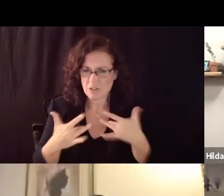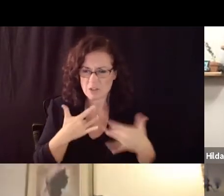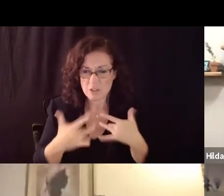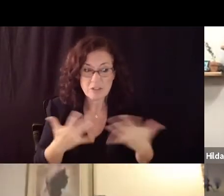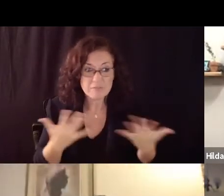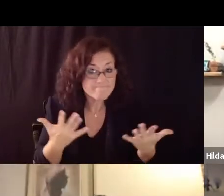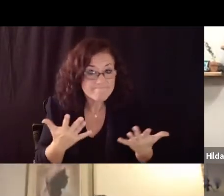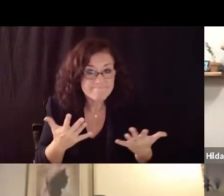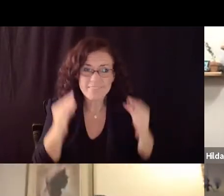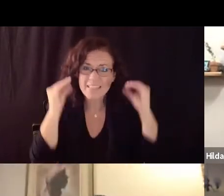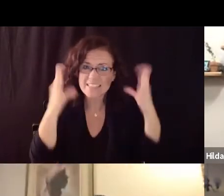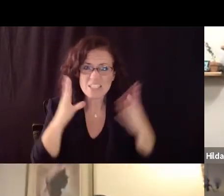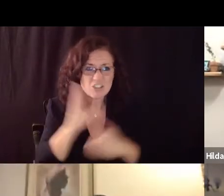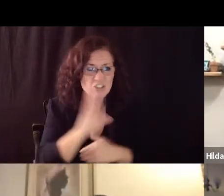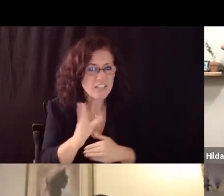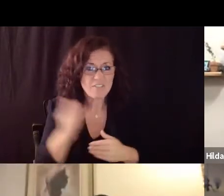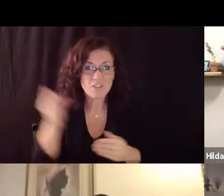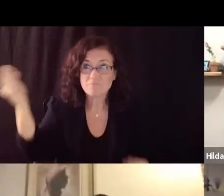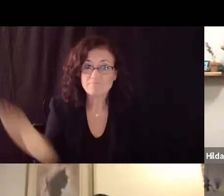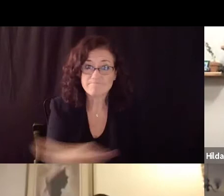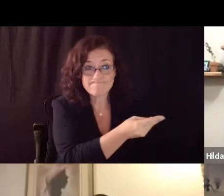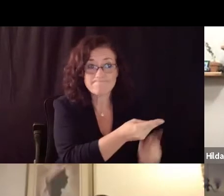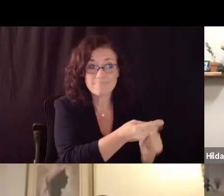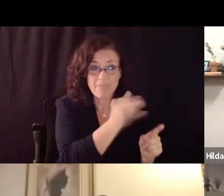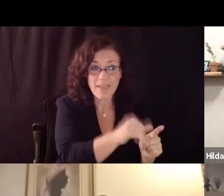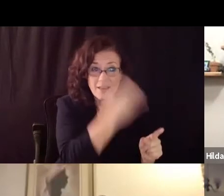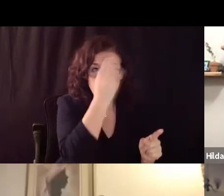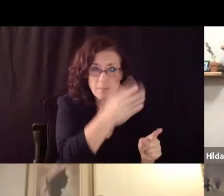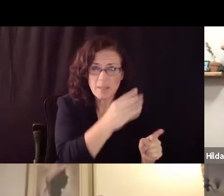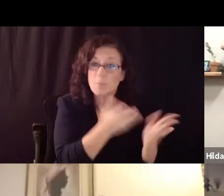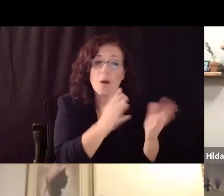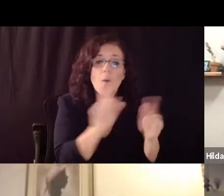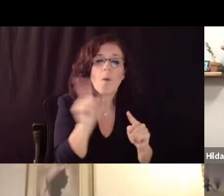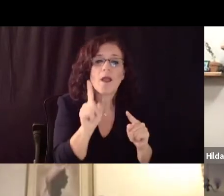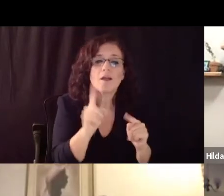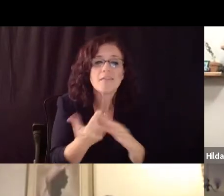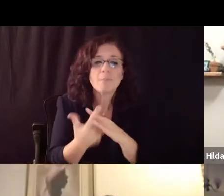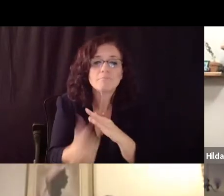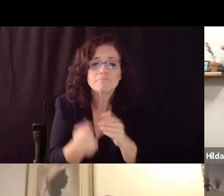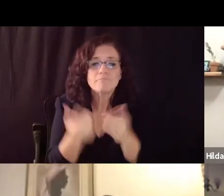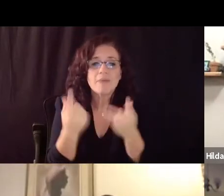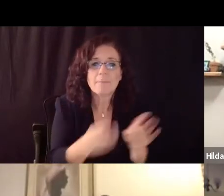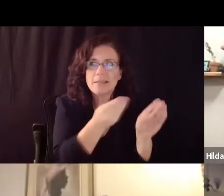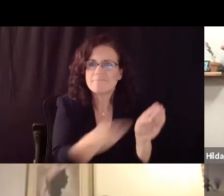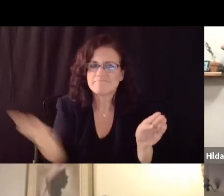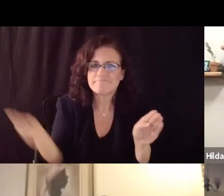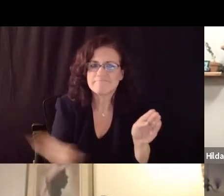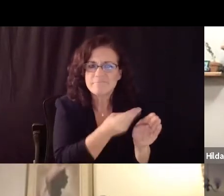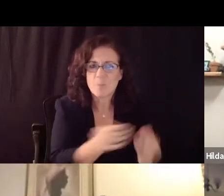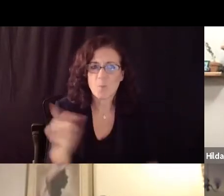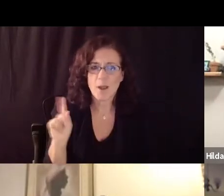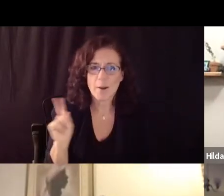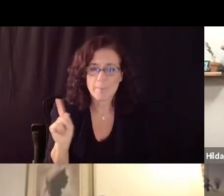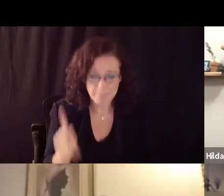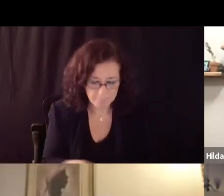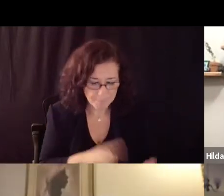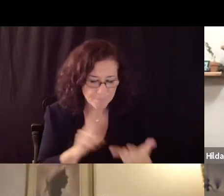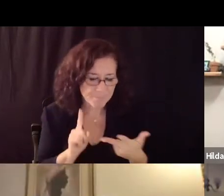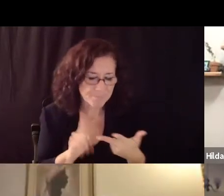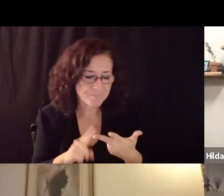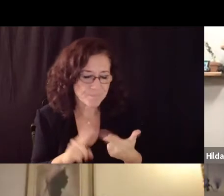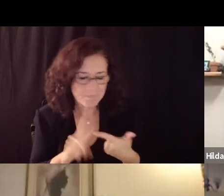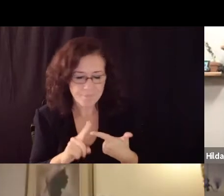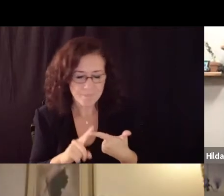that level but i don't know where the breakdown in communication is with with regards to that so just to think about that and then secondly